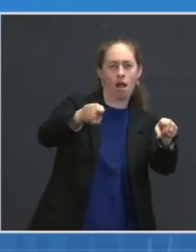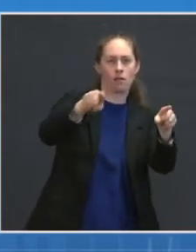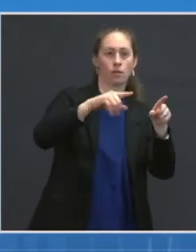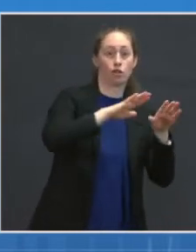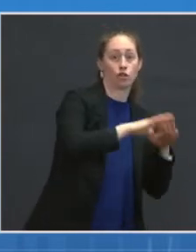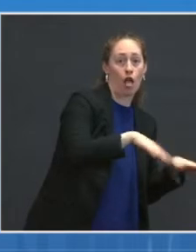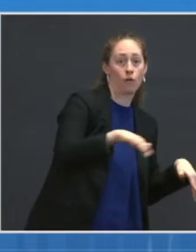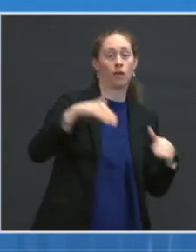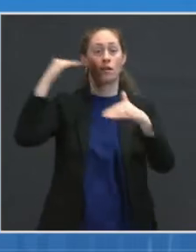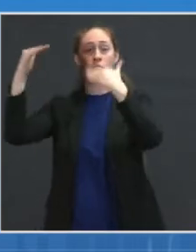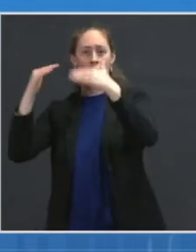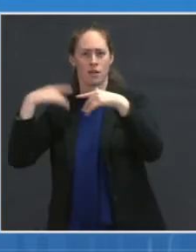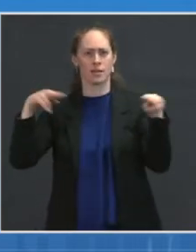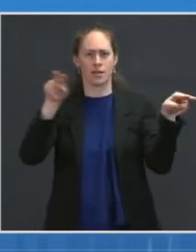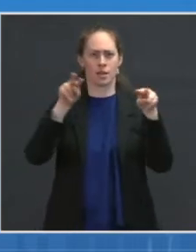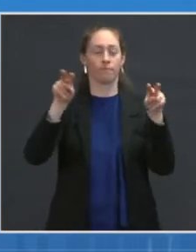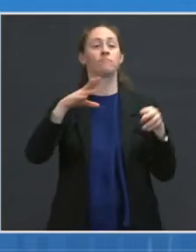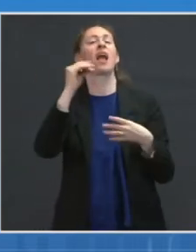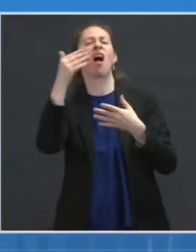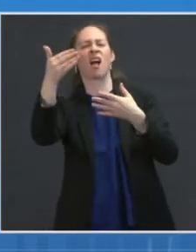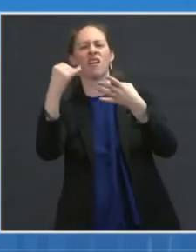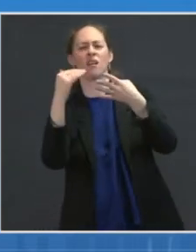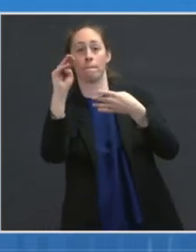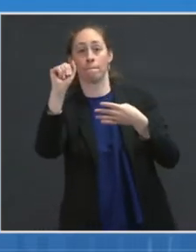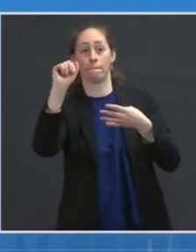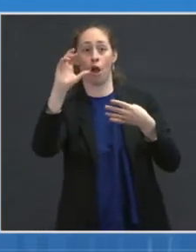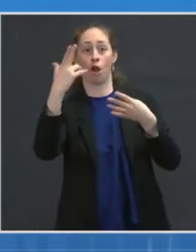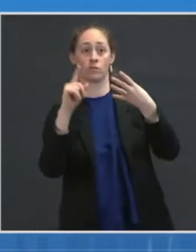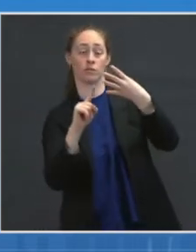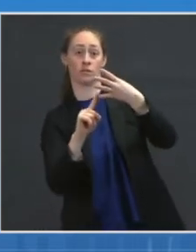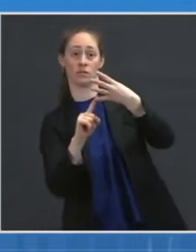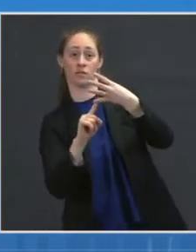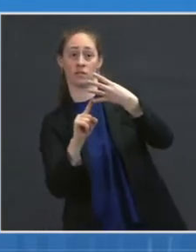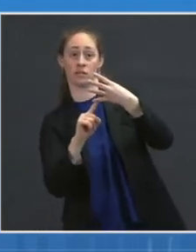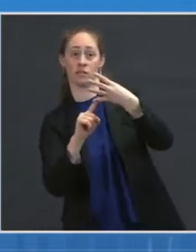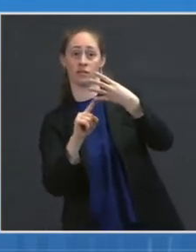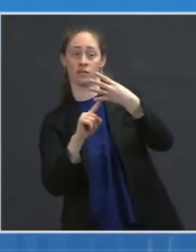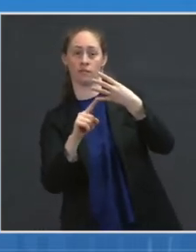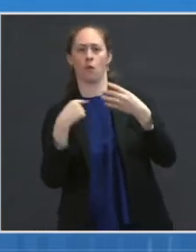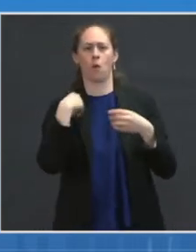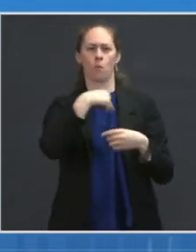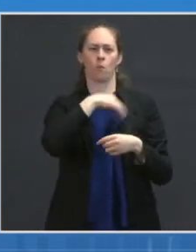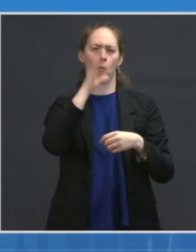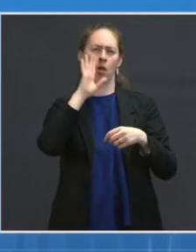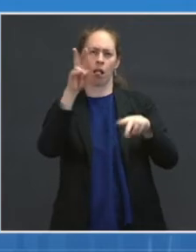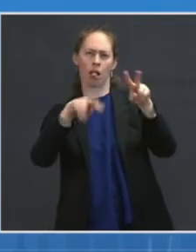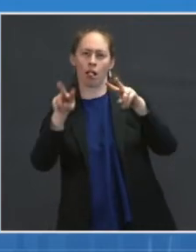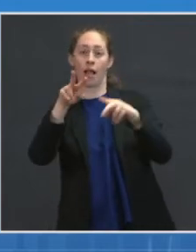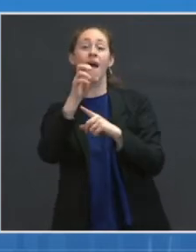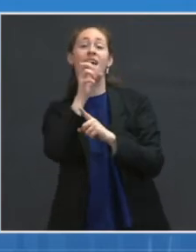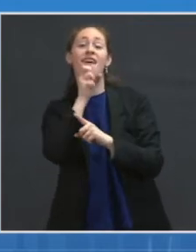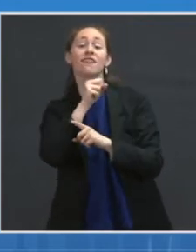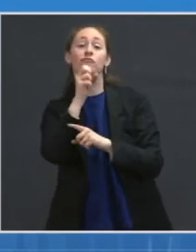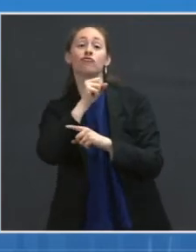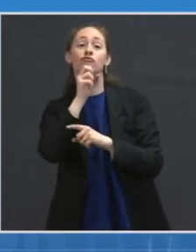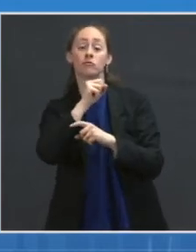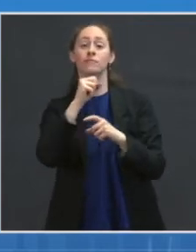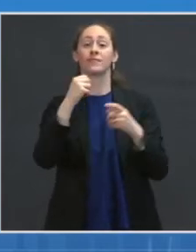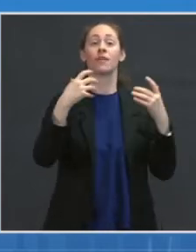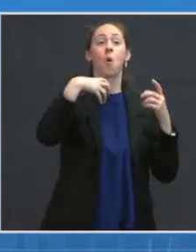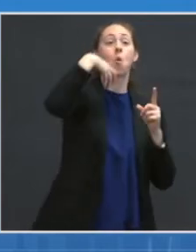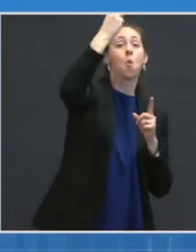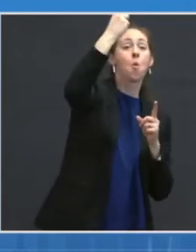They will do what's called an age de-escalation study. We're already enrolling on the 12-17.